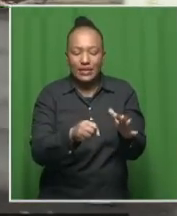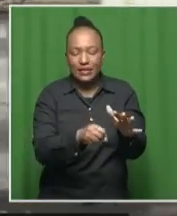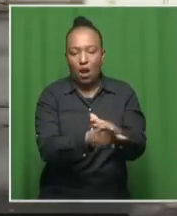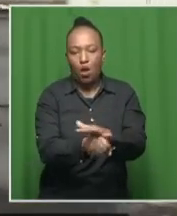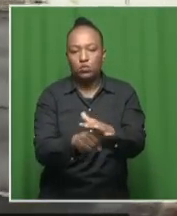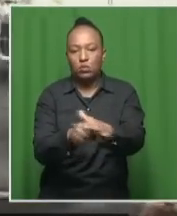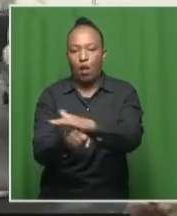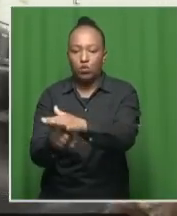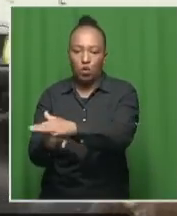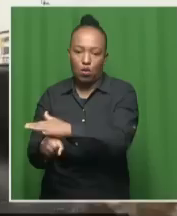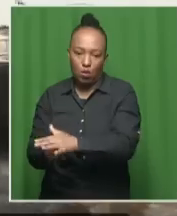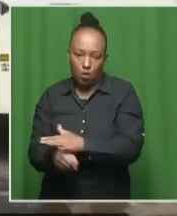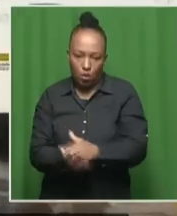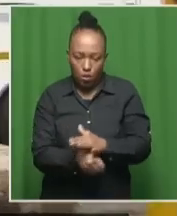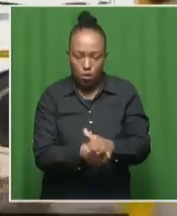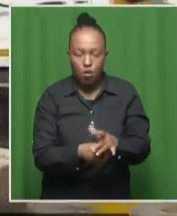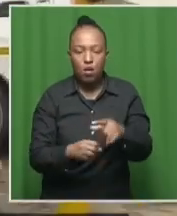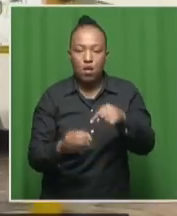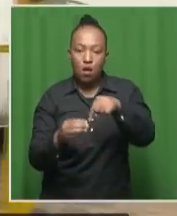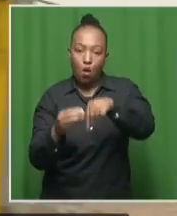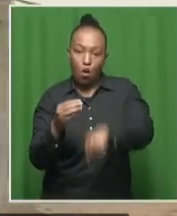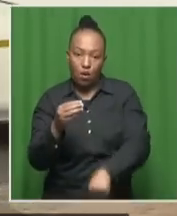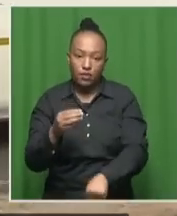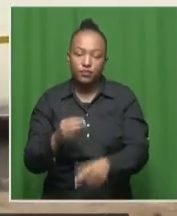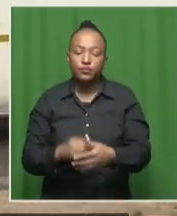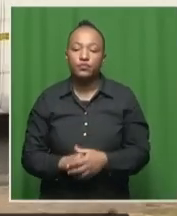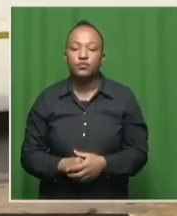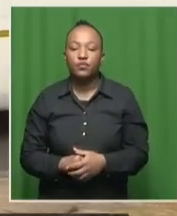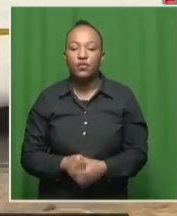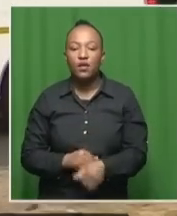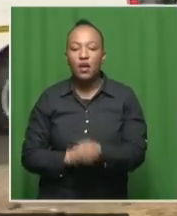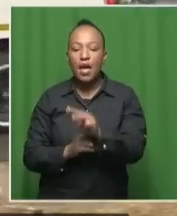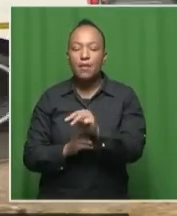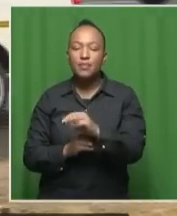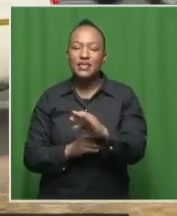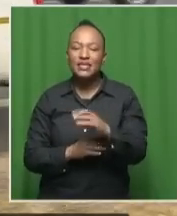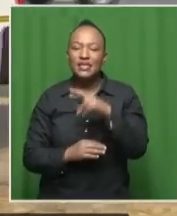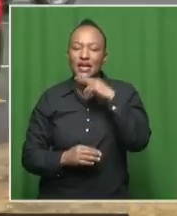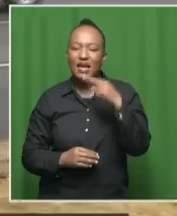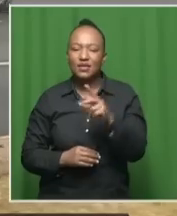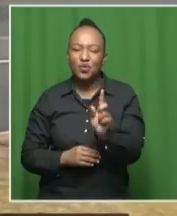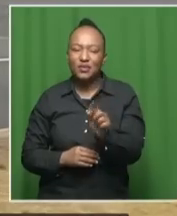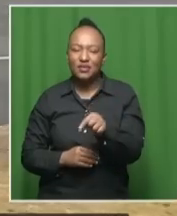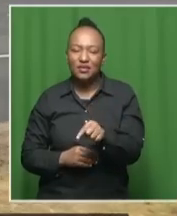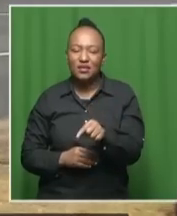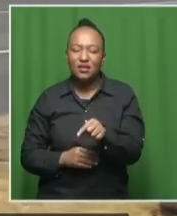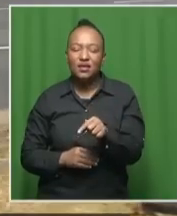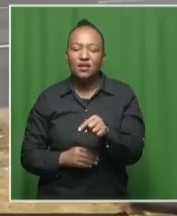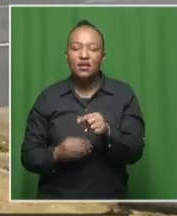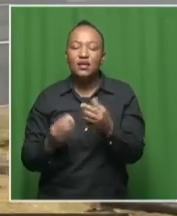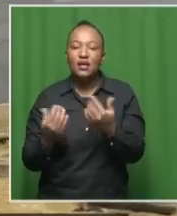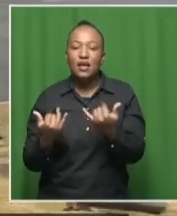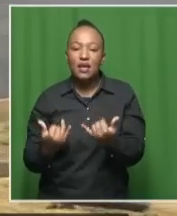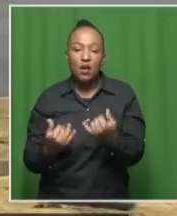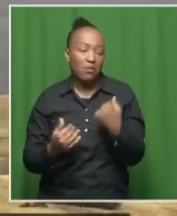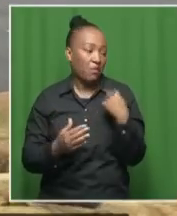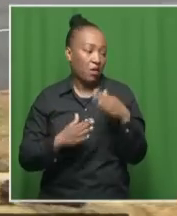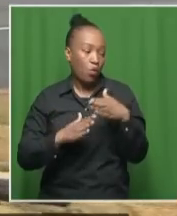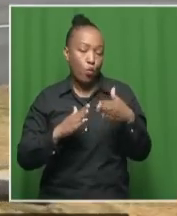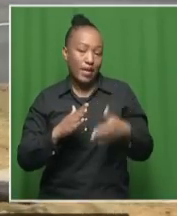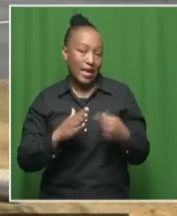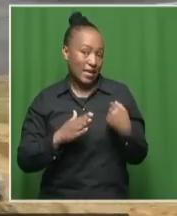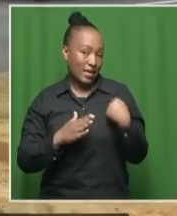holes on that. reality is MMC. Yeah. We are here because there's been an incident over the weekend